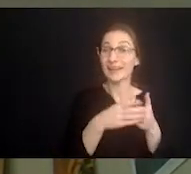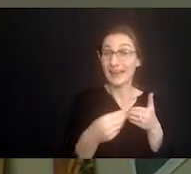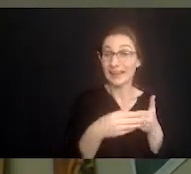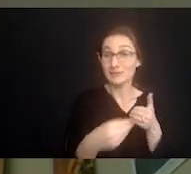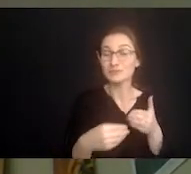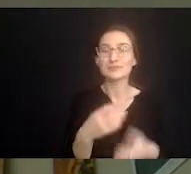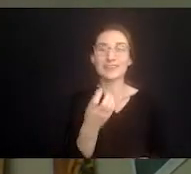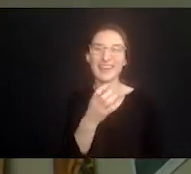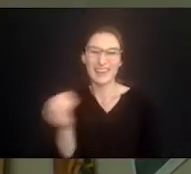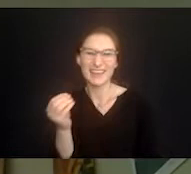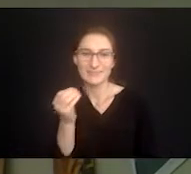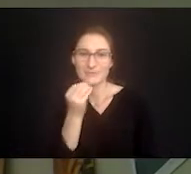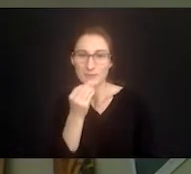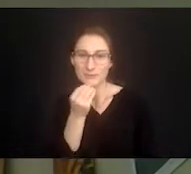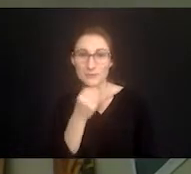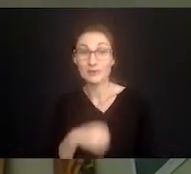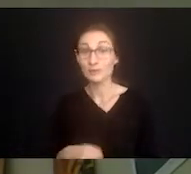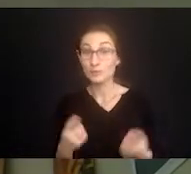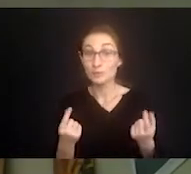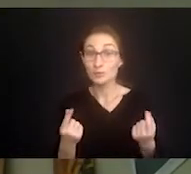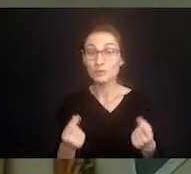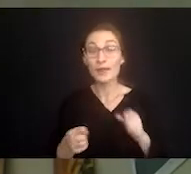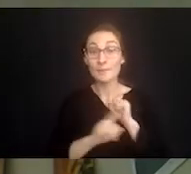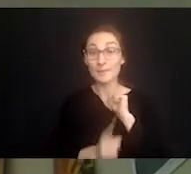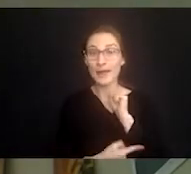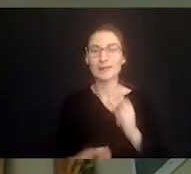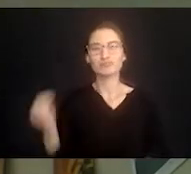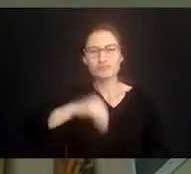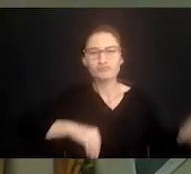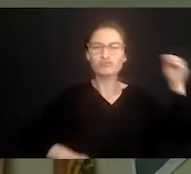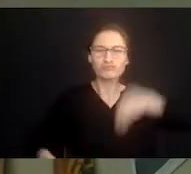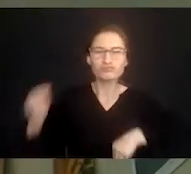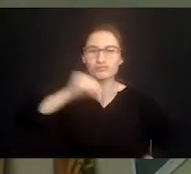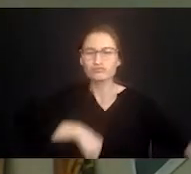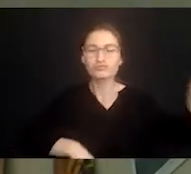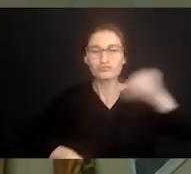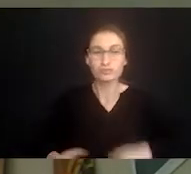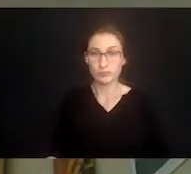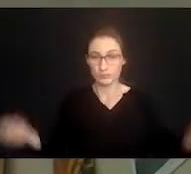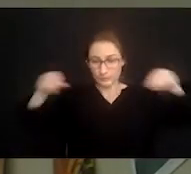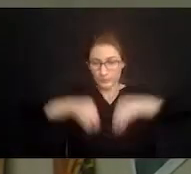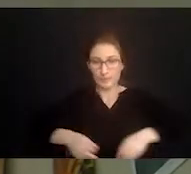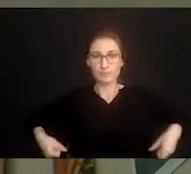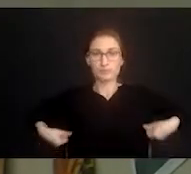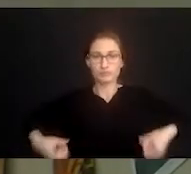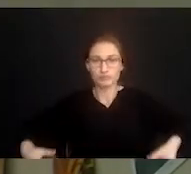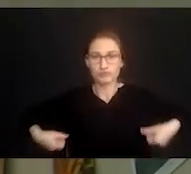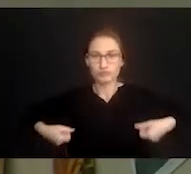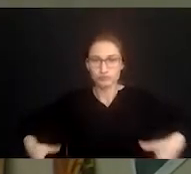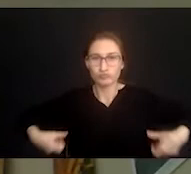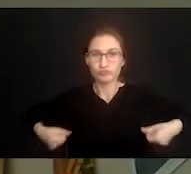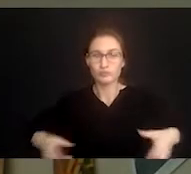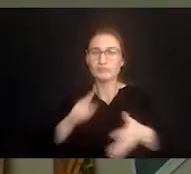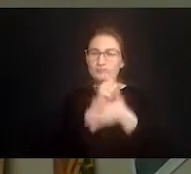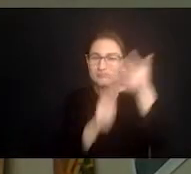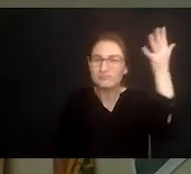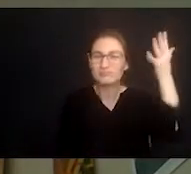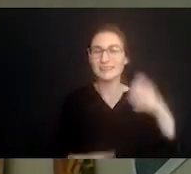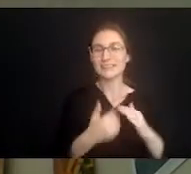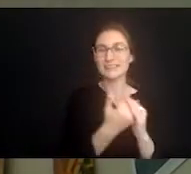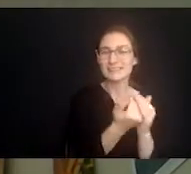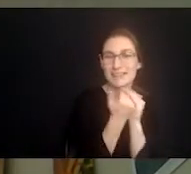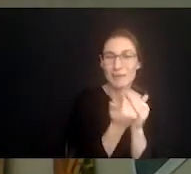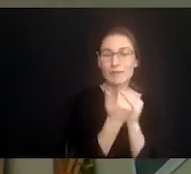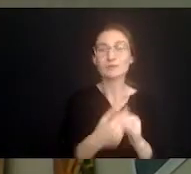there. So being a wise man, he filled the bags as full as he could and carried them home with a variety of